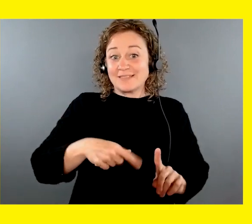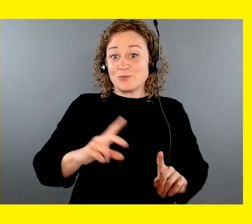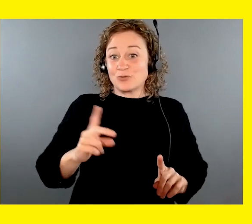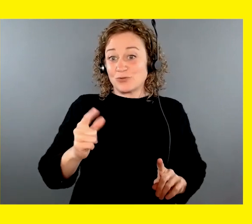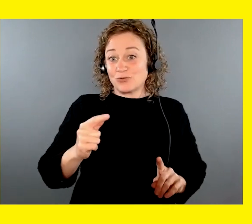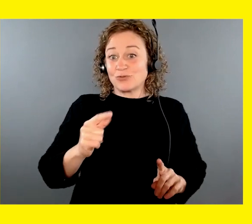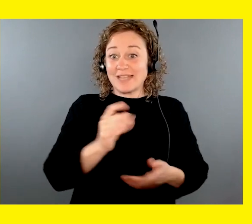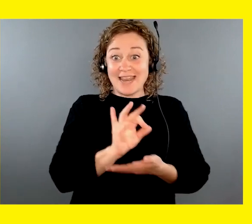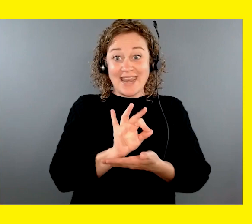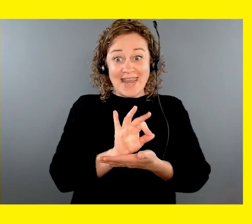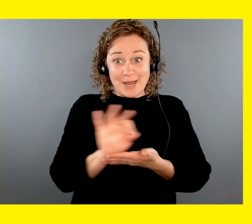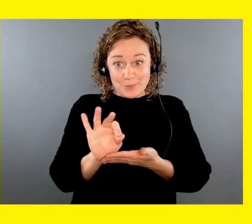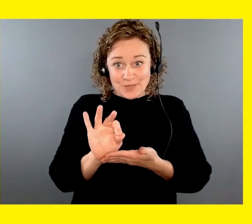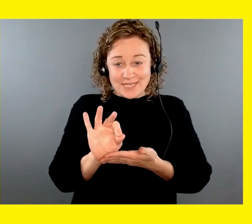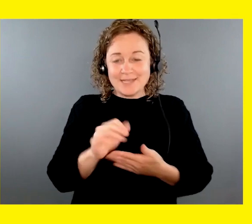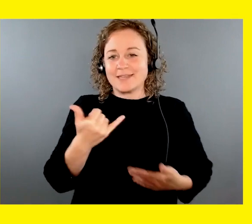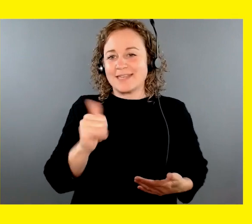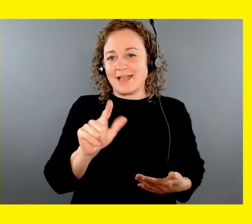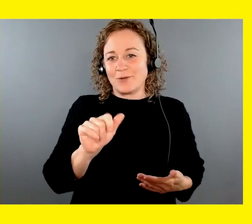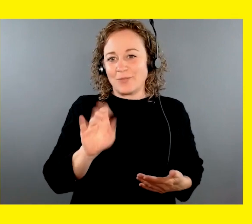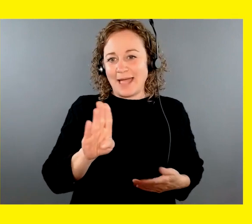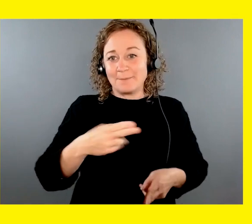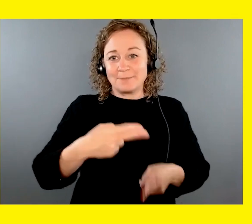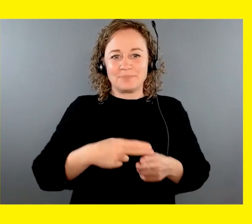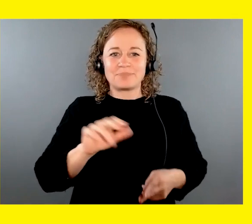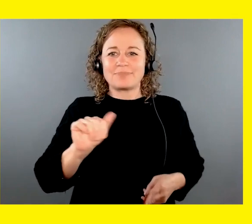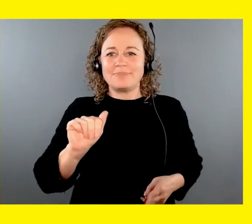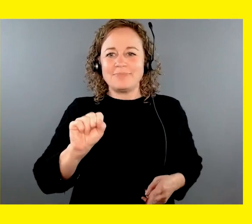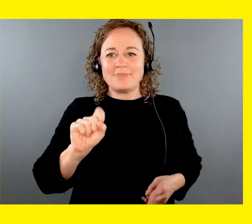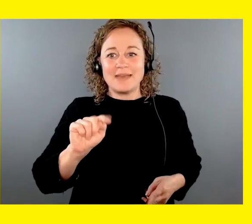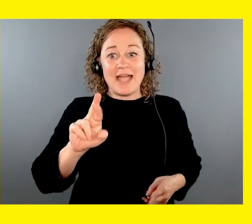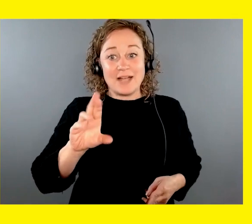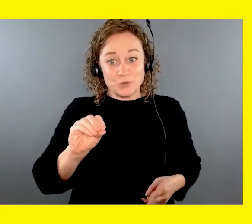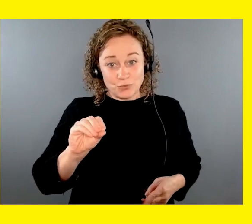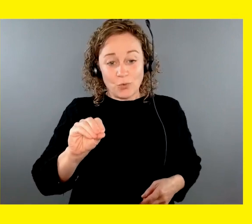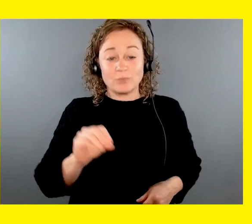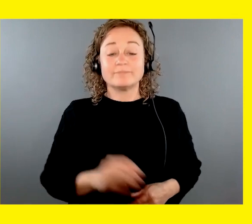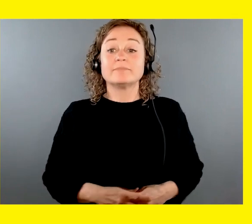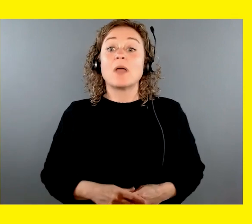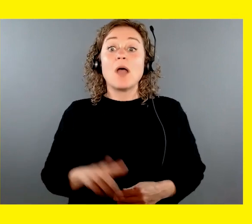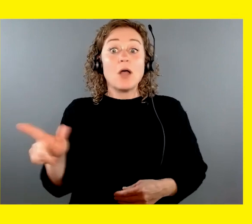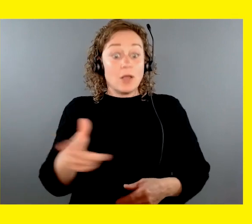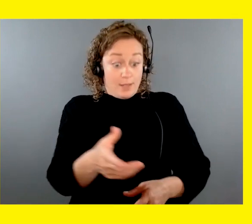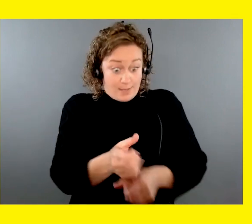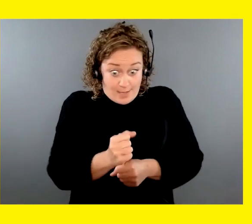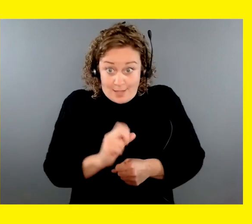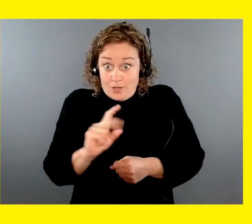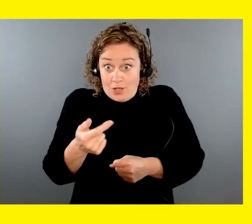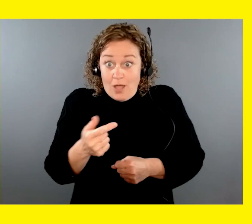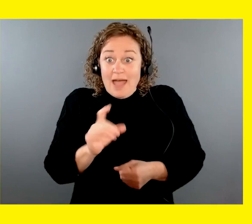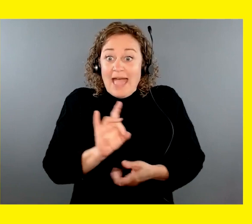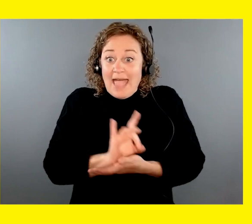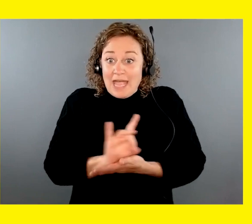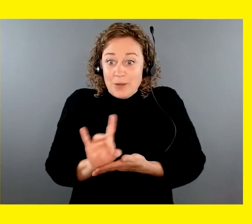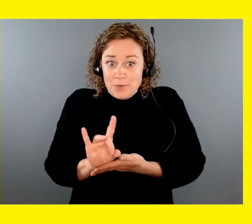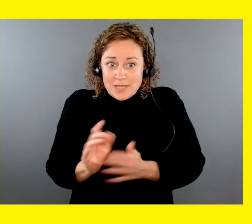nine week old yellow lab. So it starts young. It starts right at eight weeks old and that's when you get this nice itty bitty puppy and you help them to grow and develop